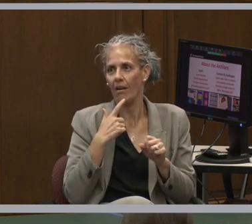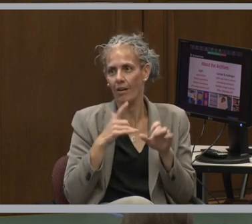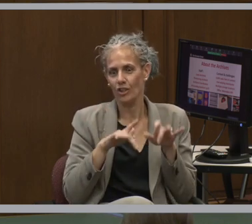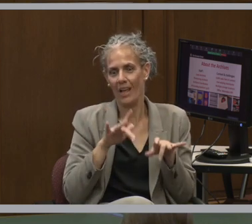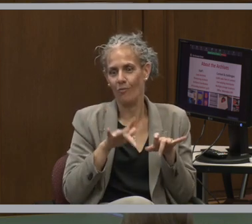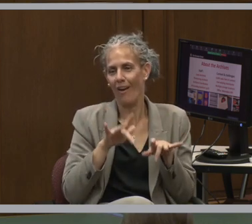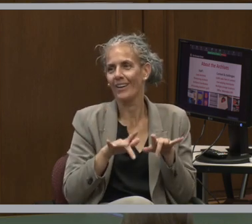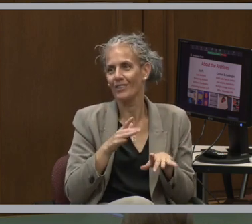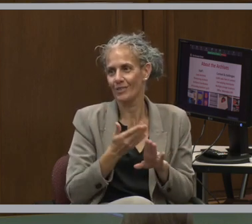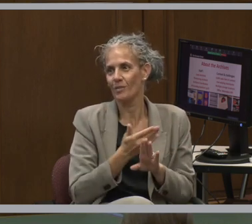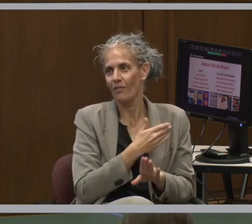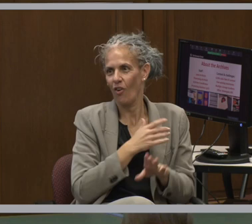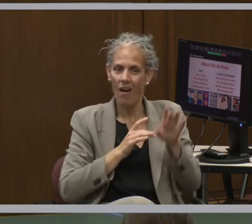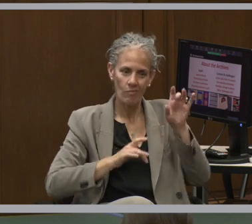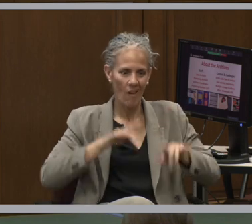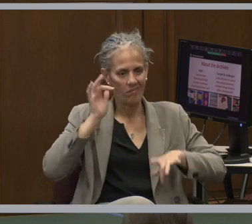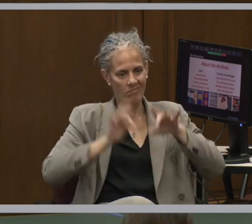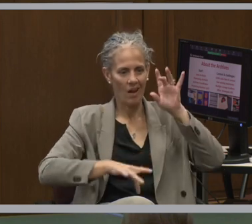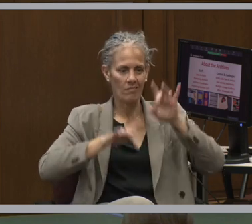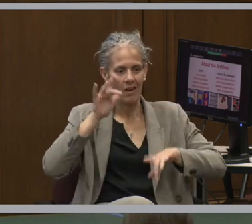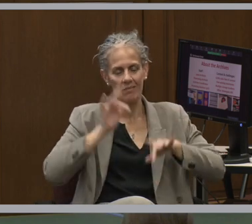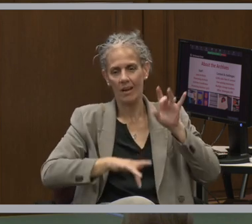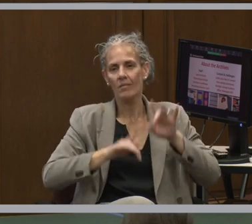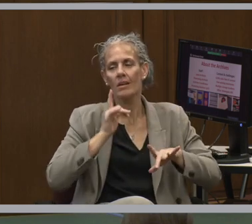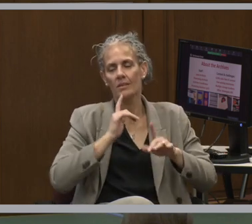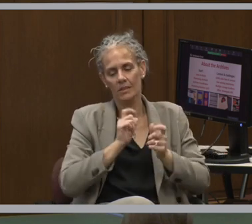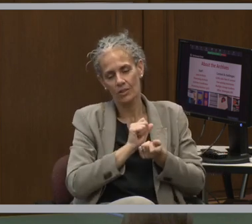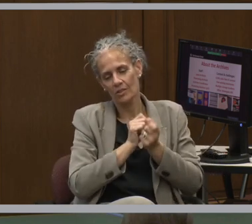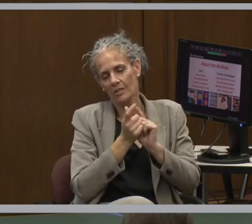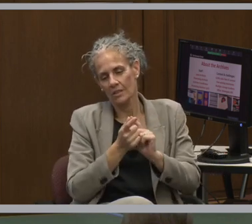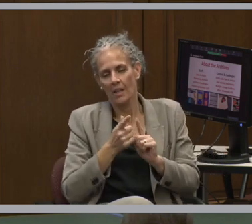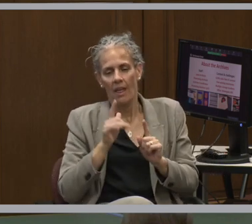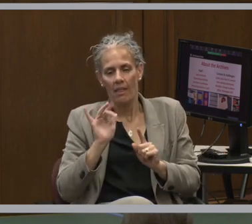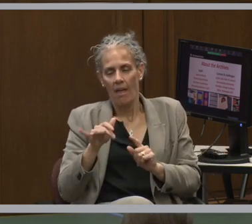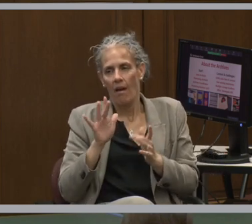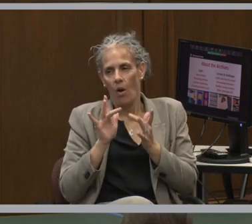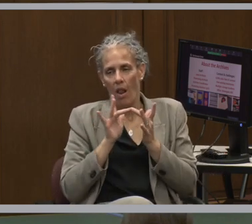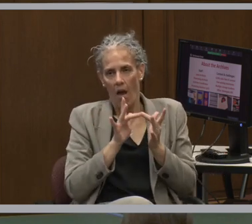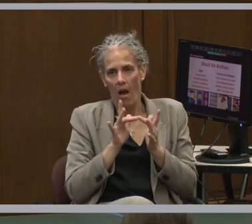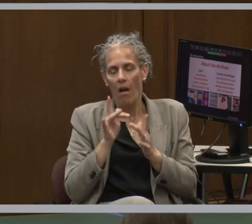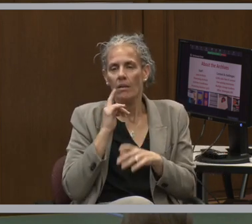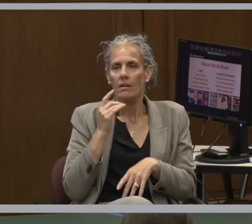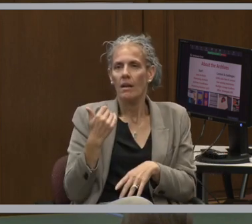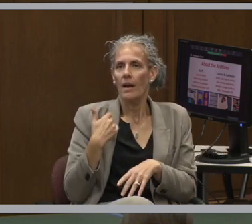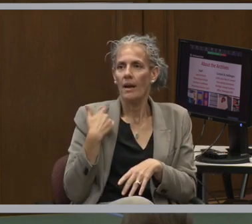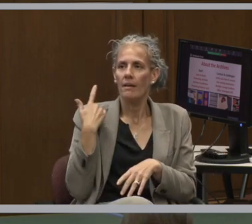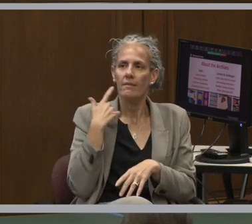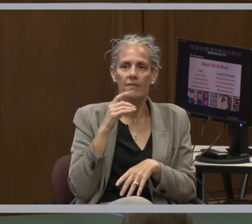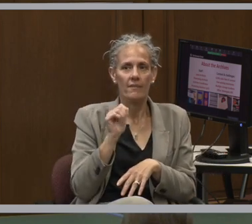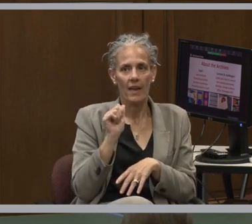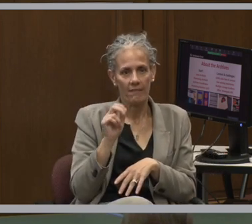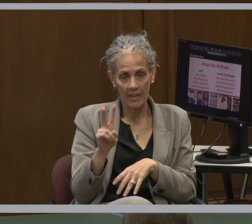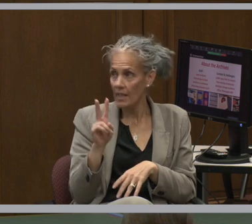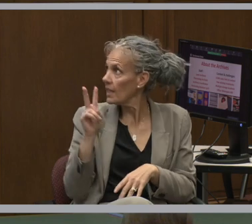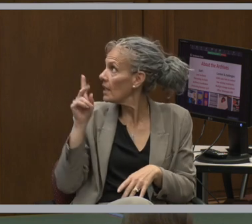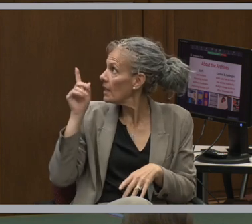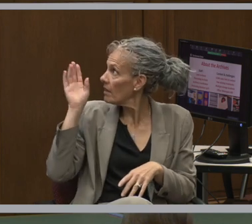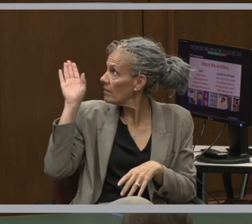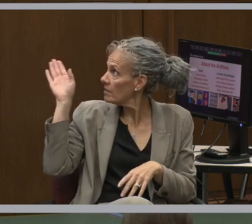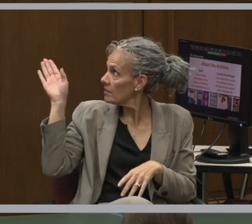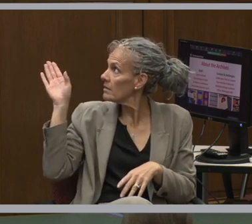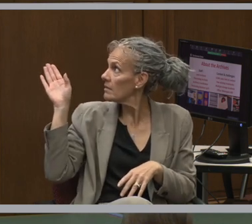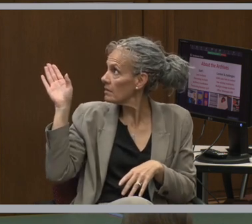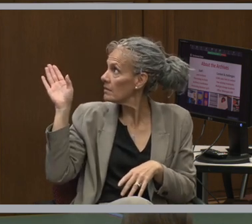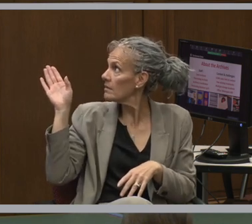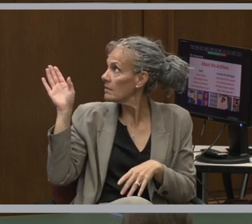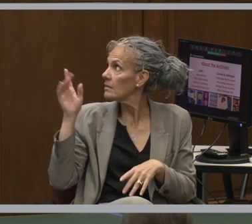So we've been working on converting that to online. We have a sample of AV in the commemorative